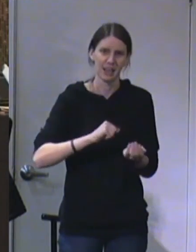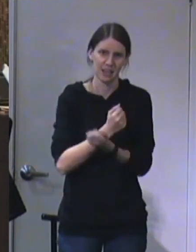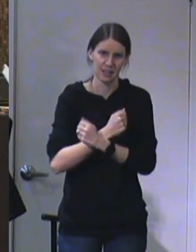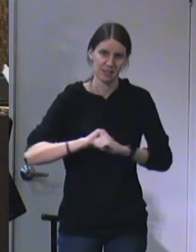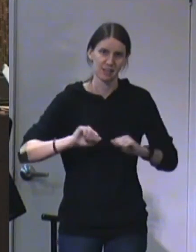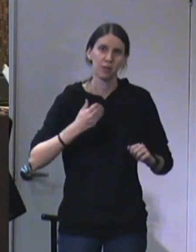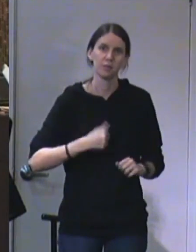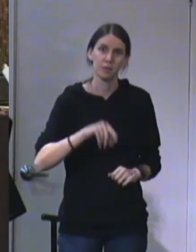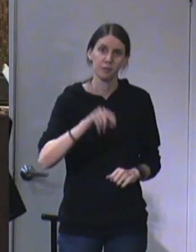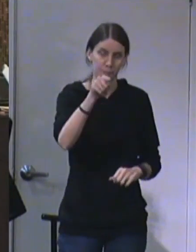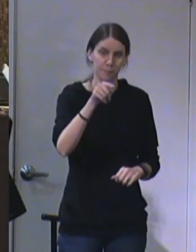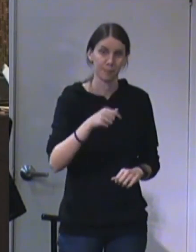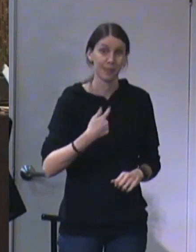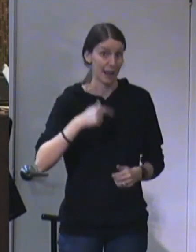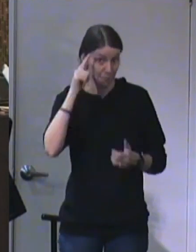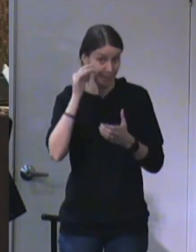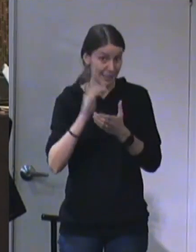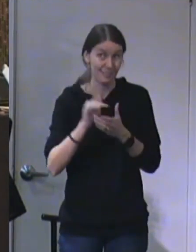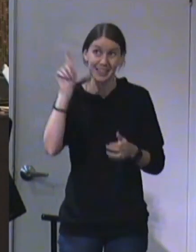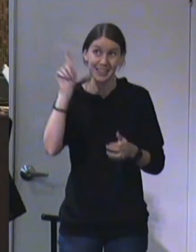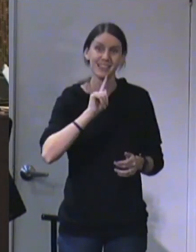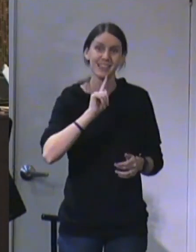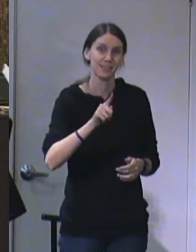And then I believe this, he's going to say,